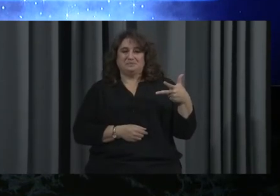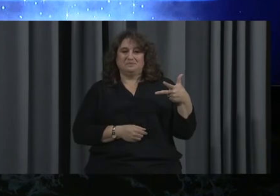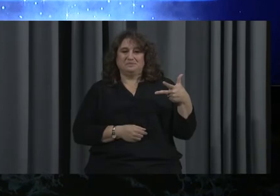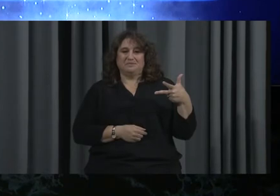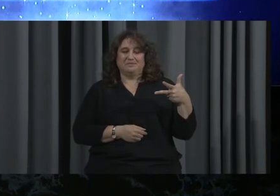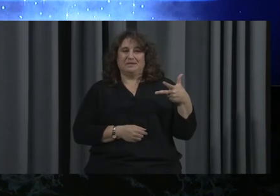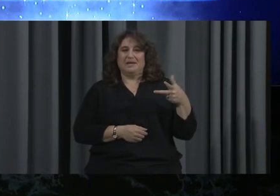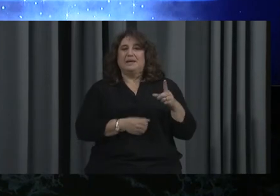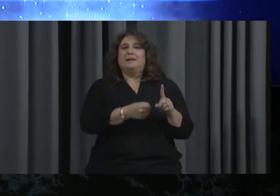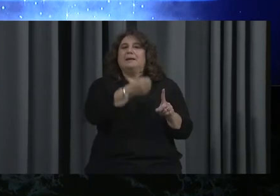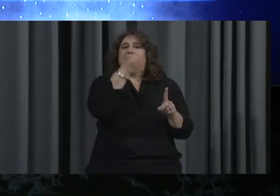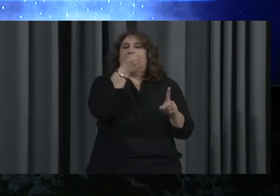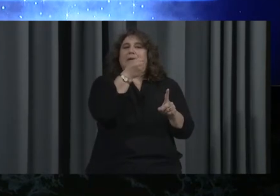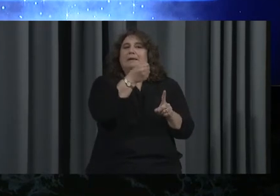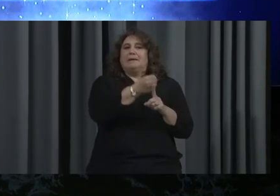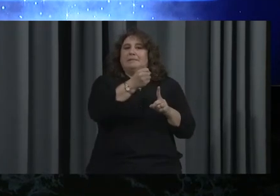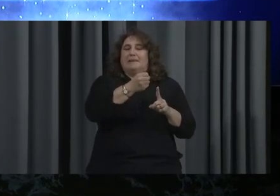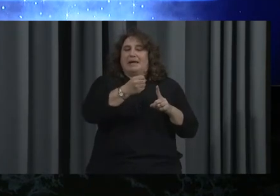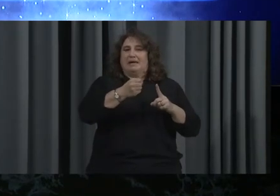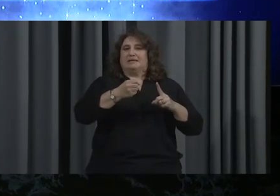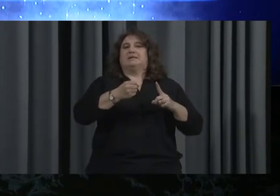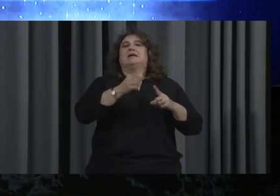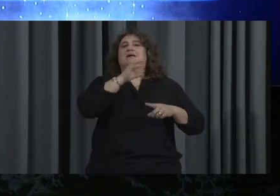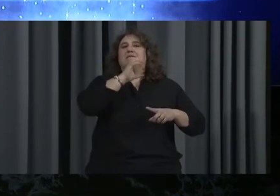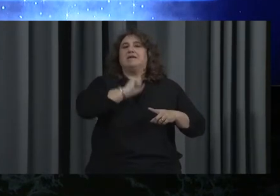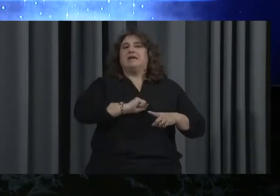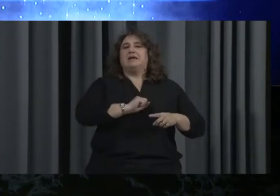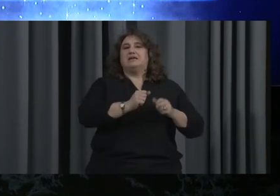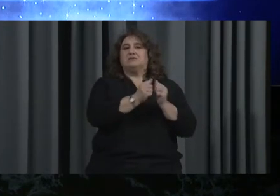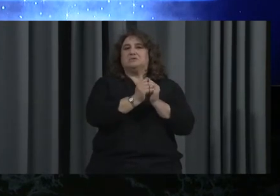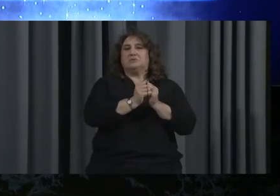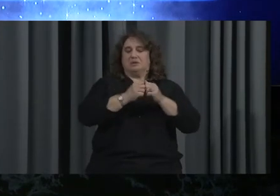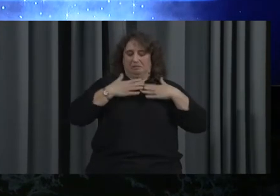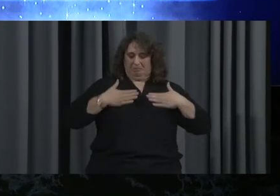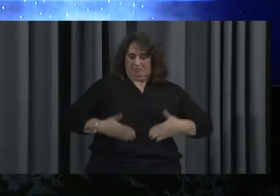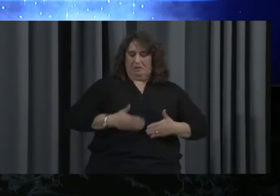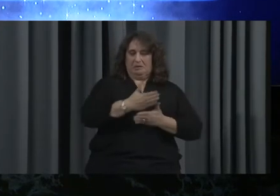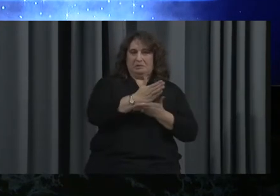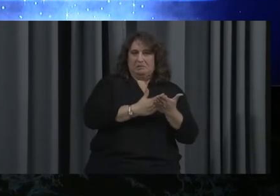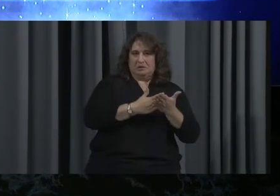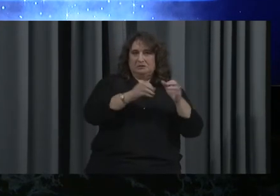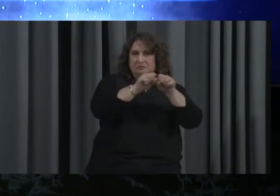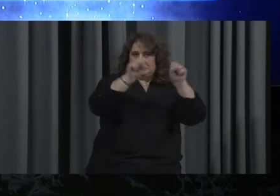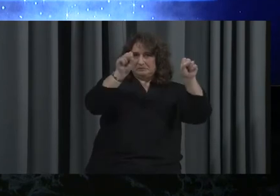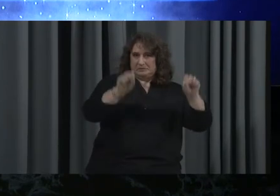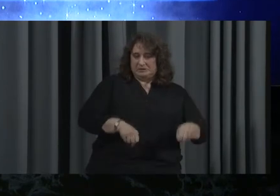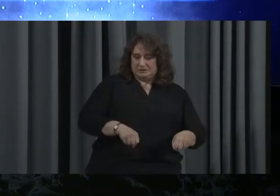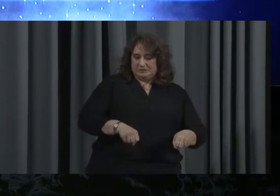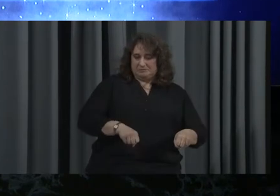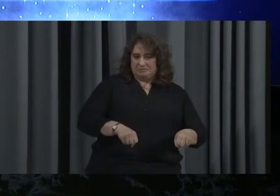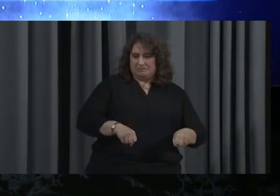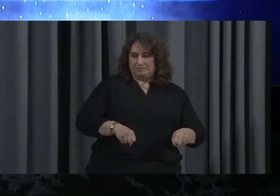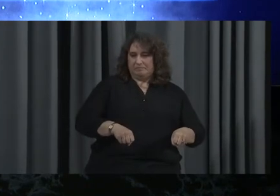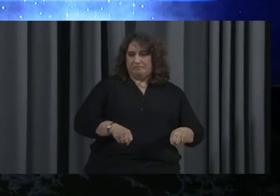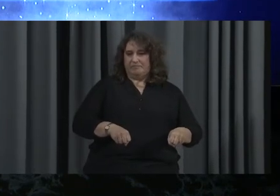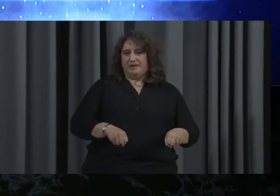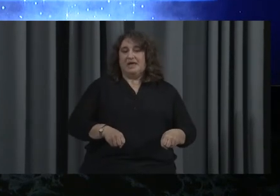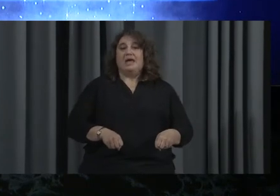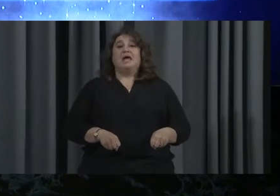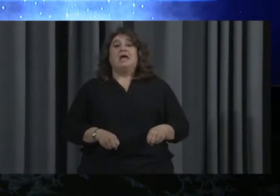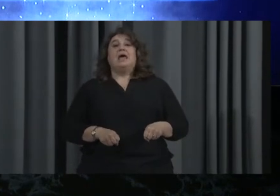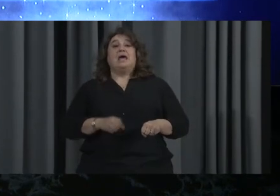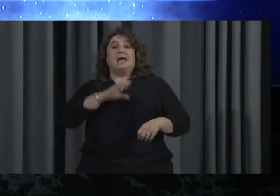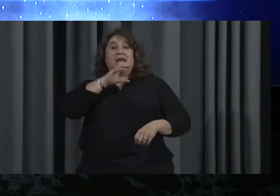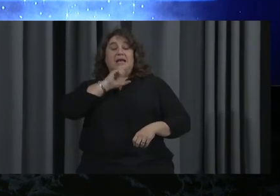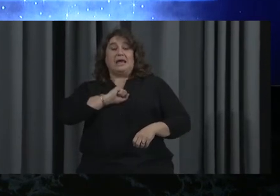effects of aging on our body, organs, and systems. And we also learned about what aging is in the new millennium. And we